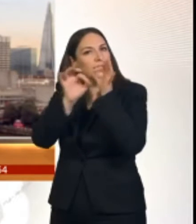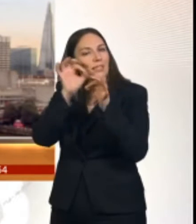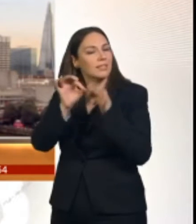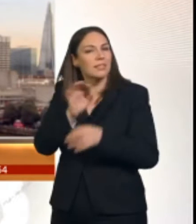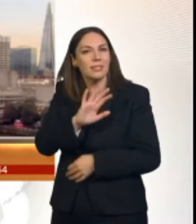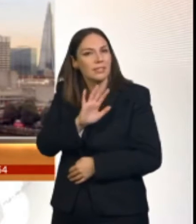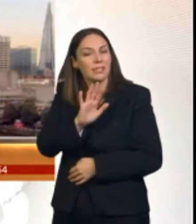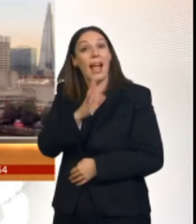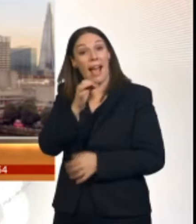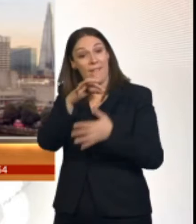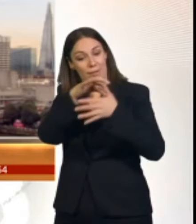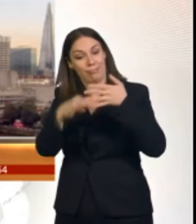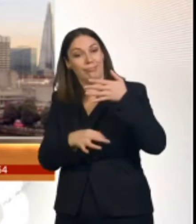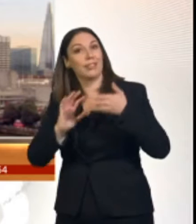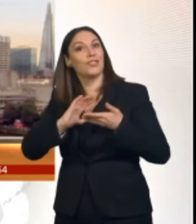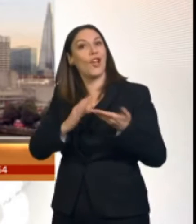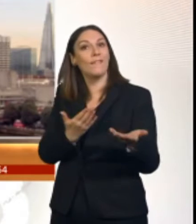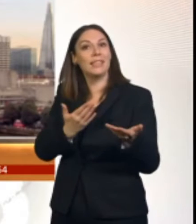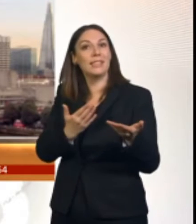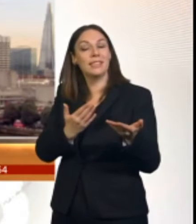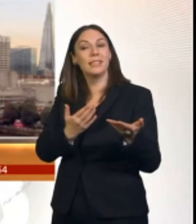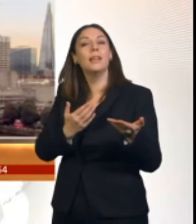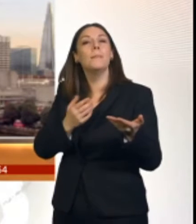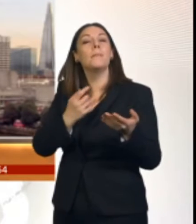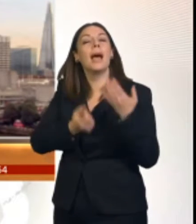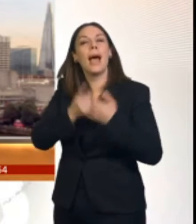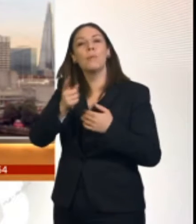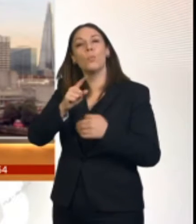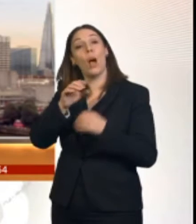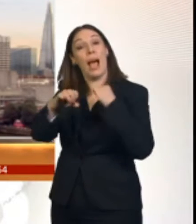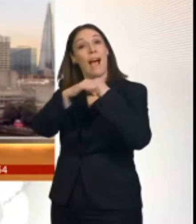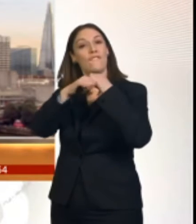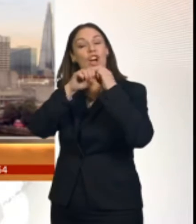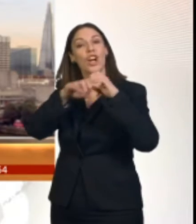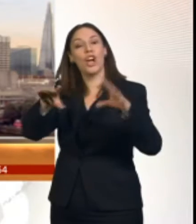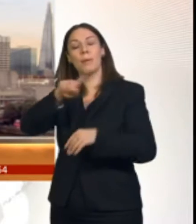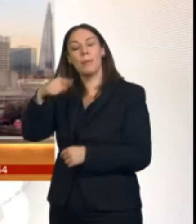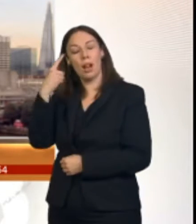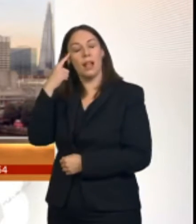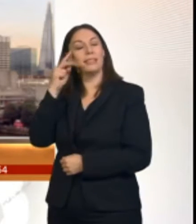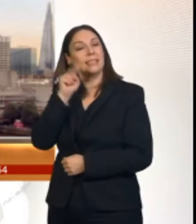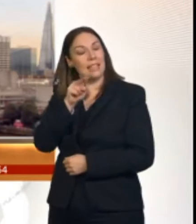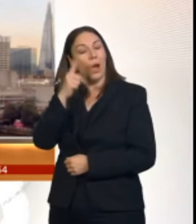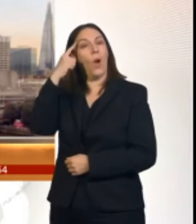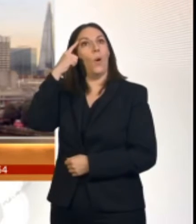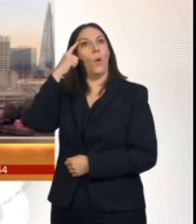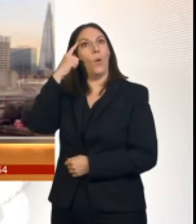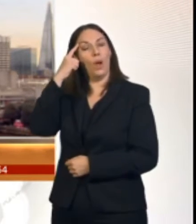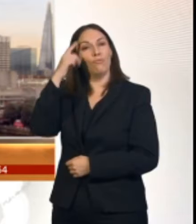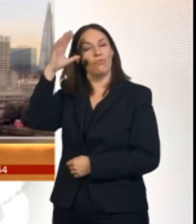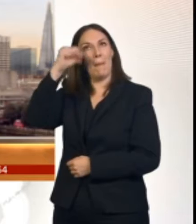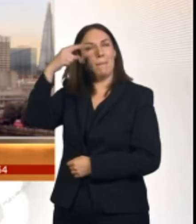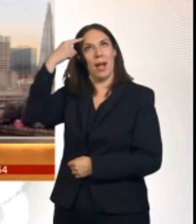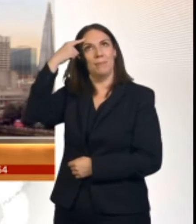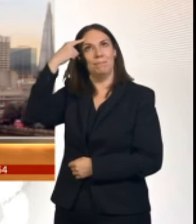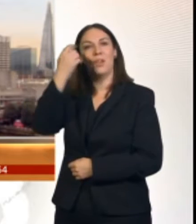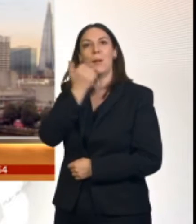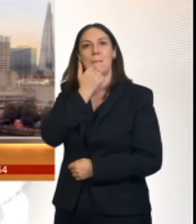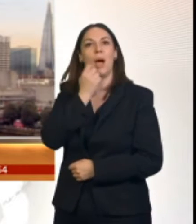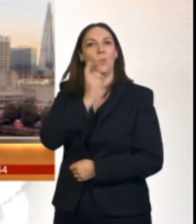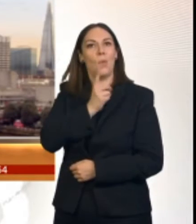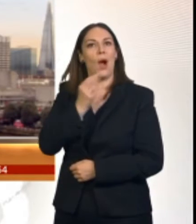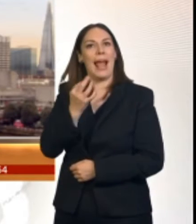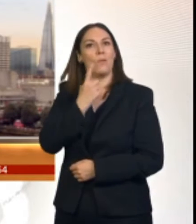can happen is that a viewer may see the number and be reminded of it on television and then call that number.